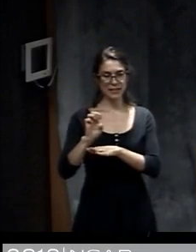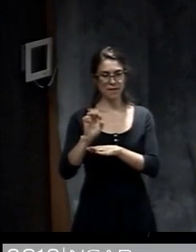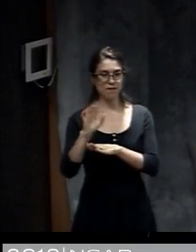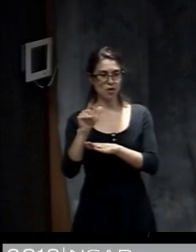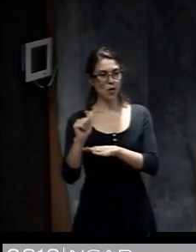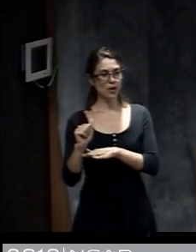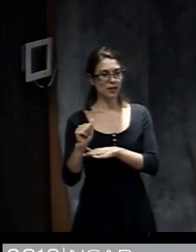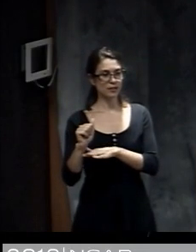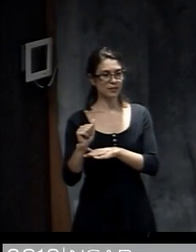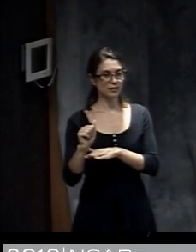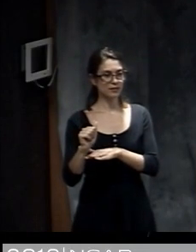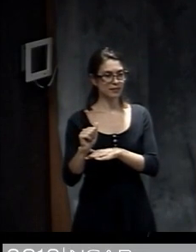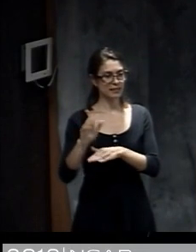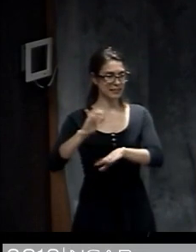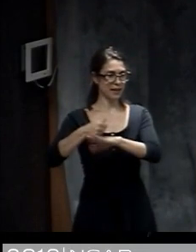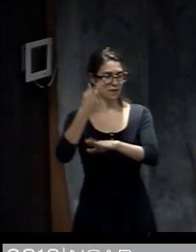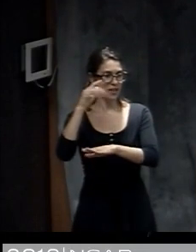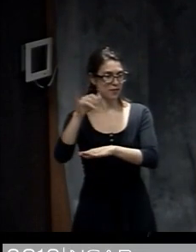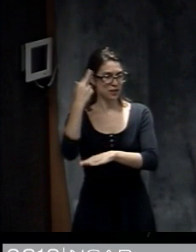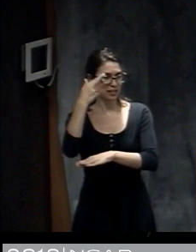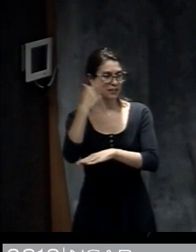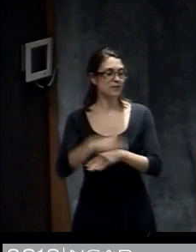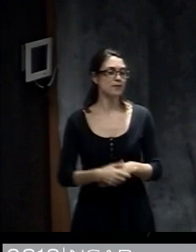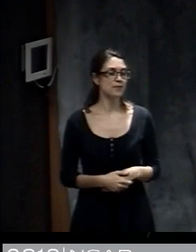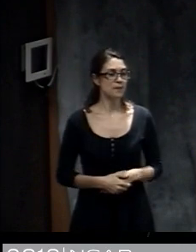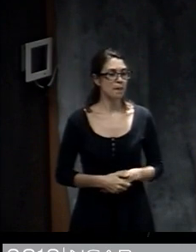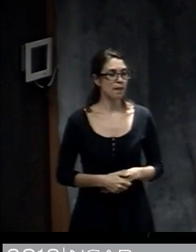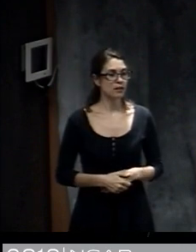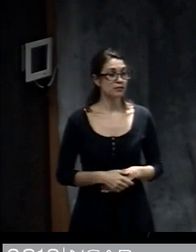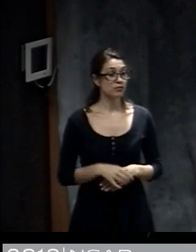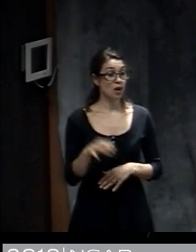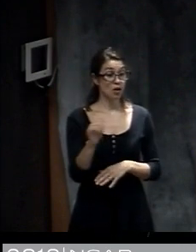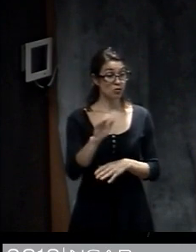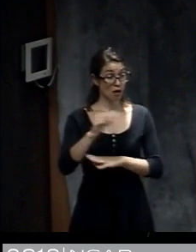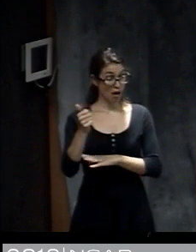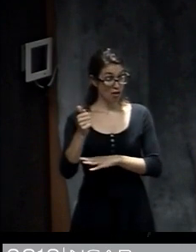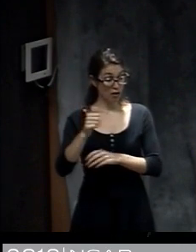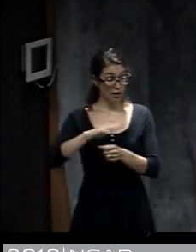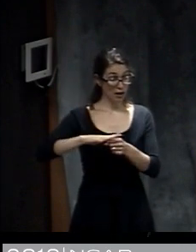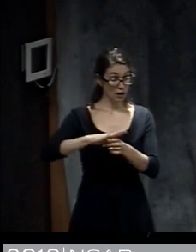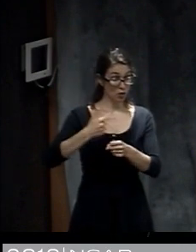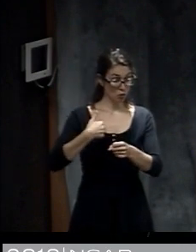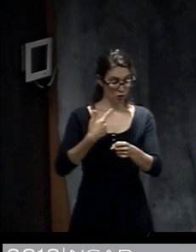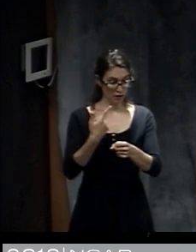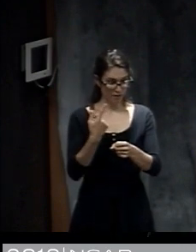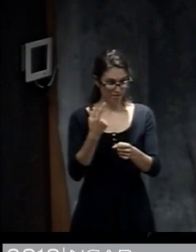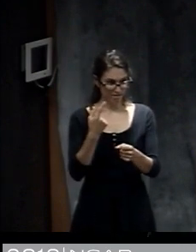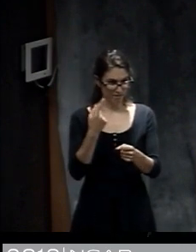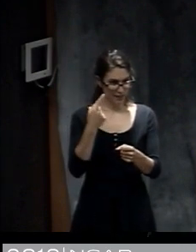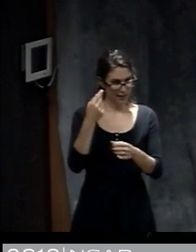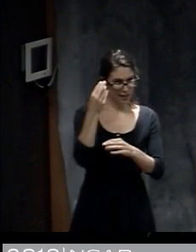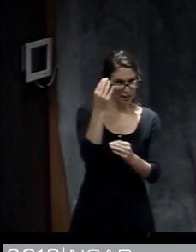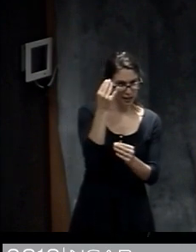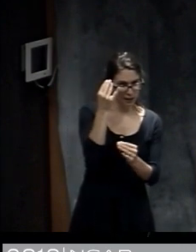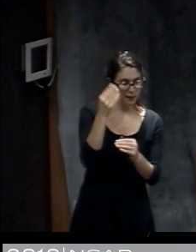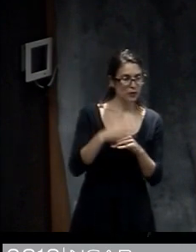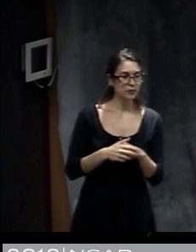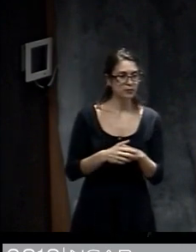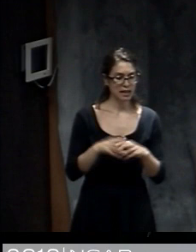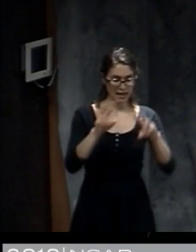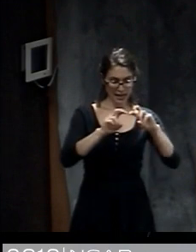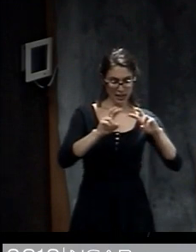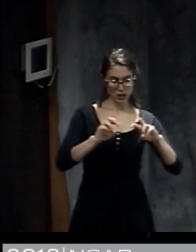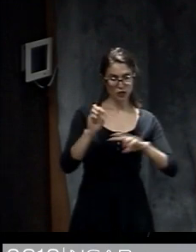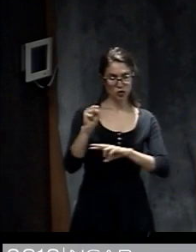it goes there. And then also another area that we've been working in for the last five or ten years is analysis of social media data,